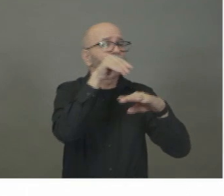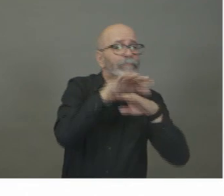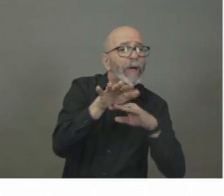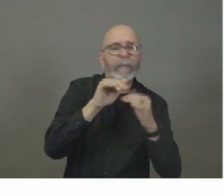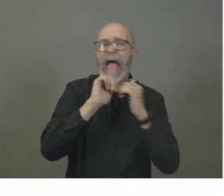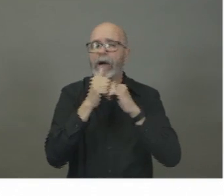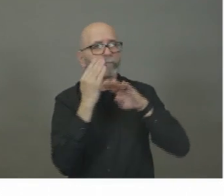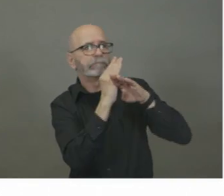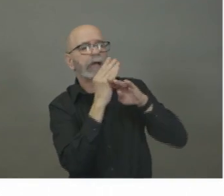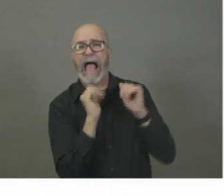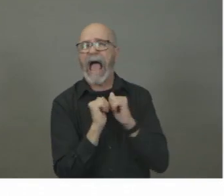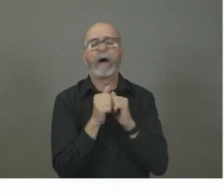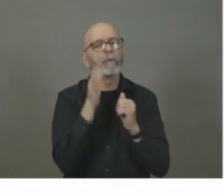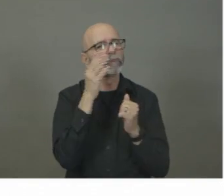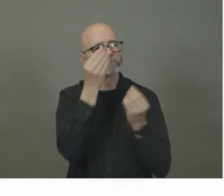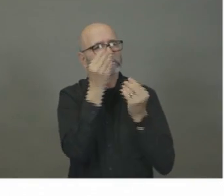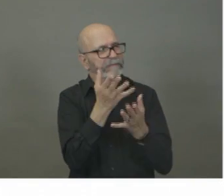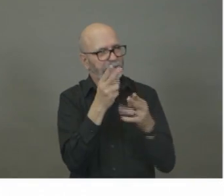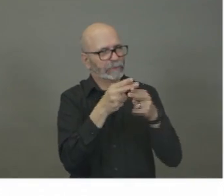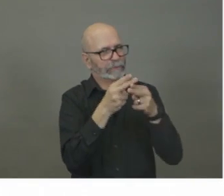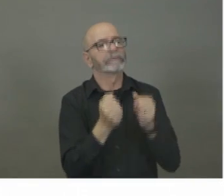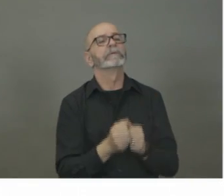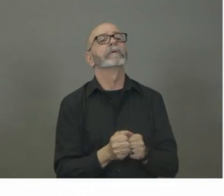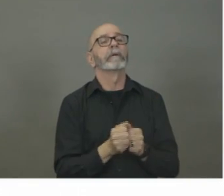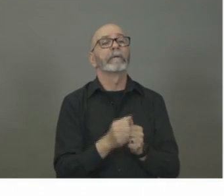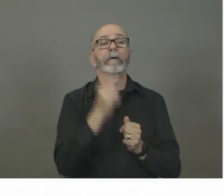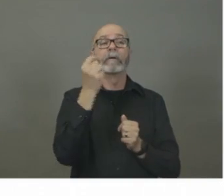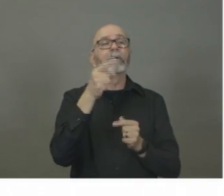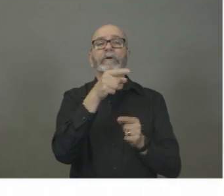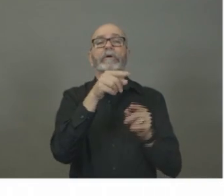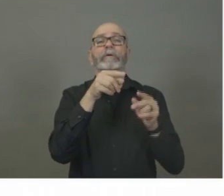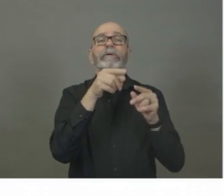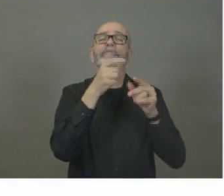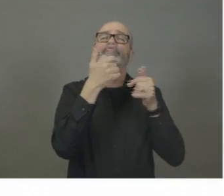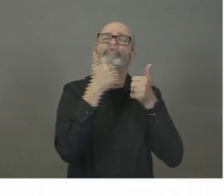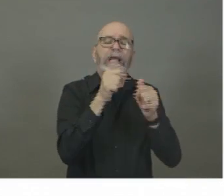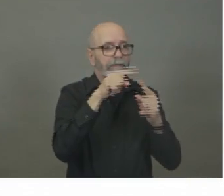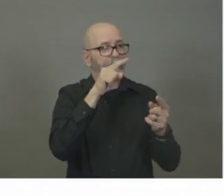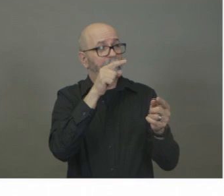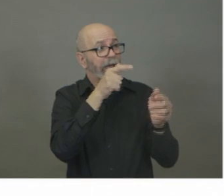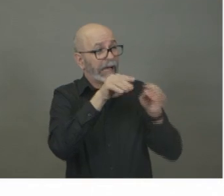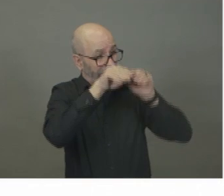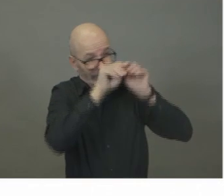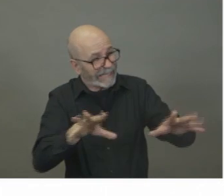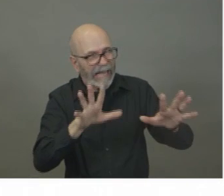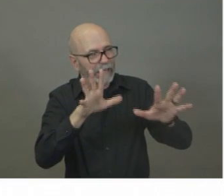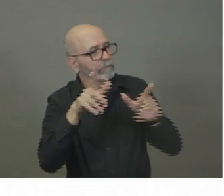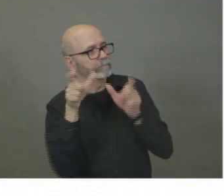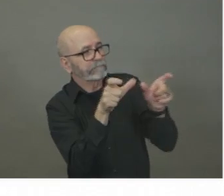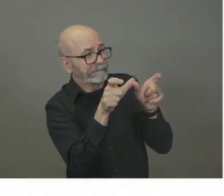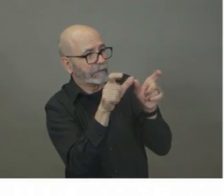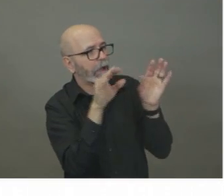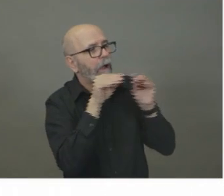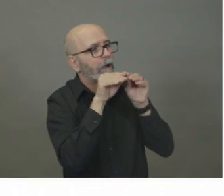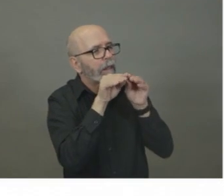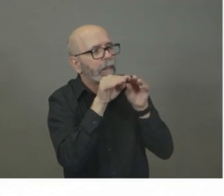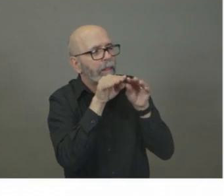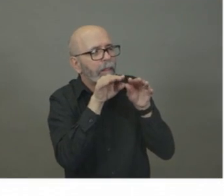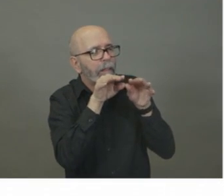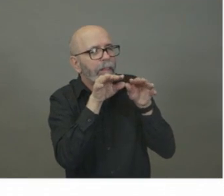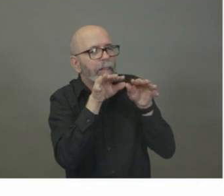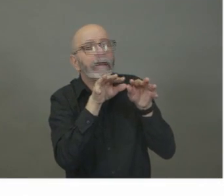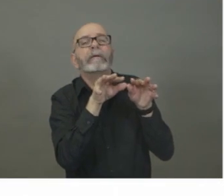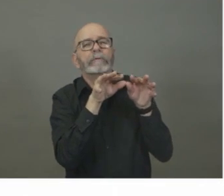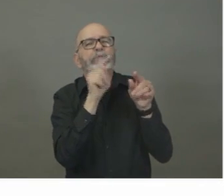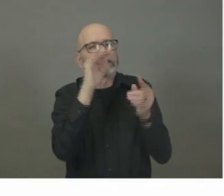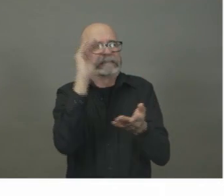slow down the spread and protect our health care system and protect those who are susceptible to severe disease from this. So